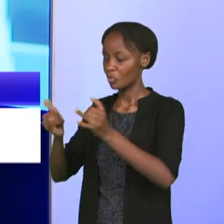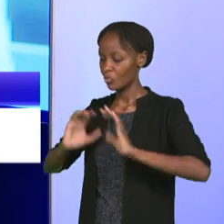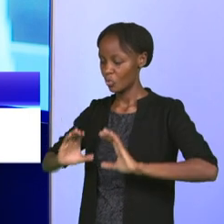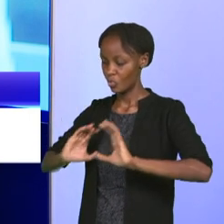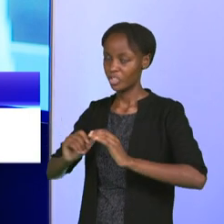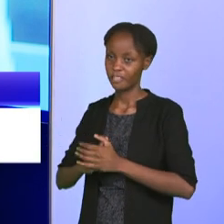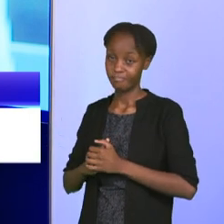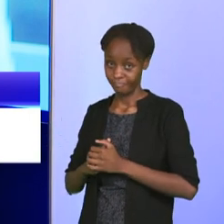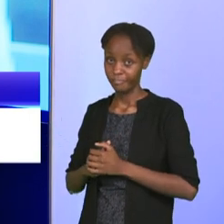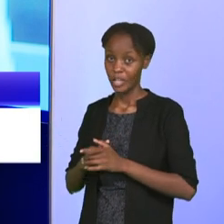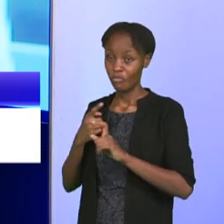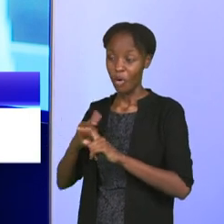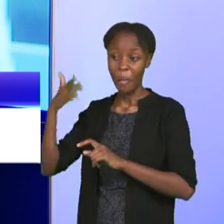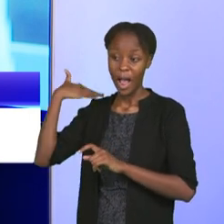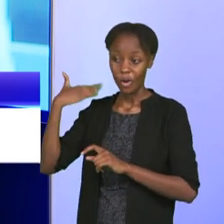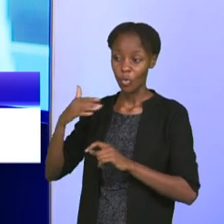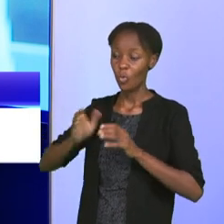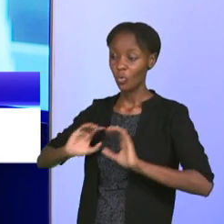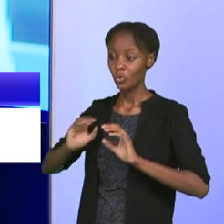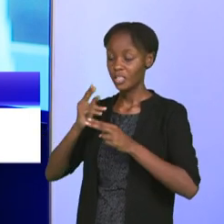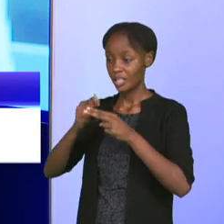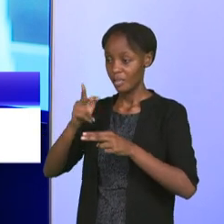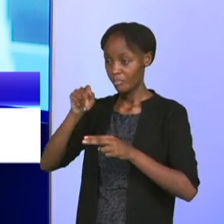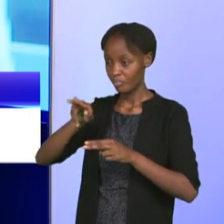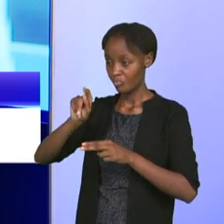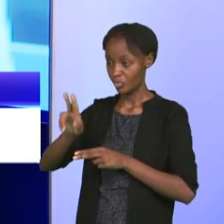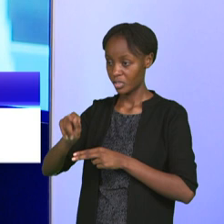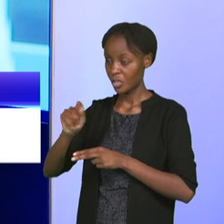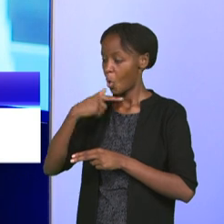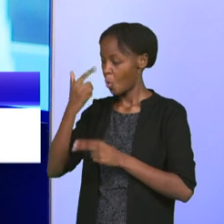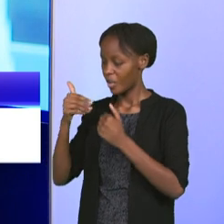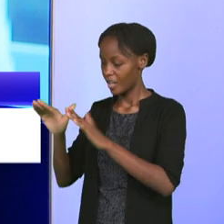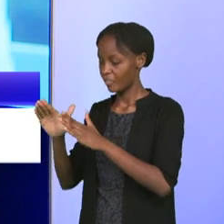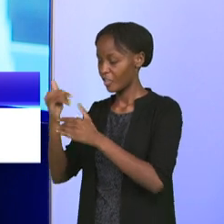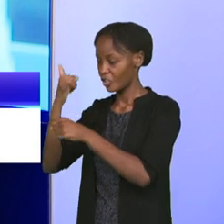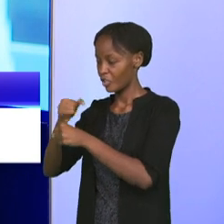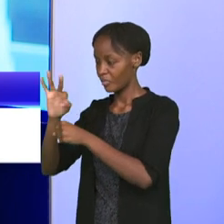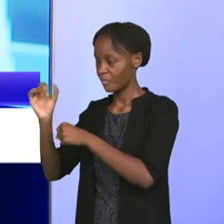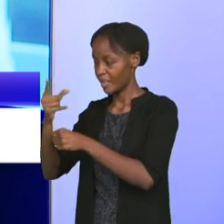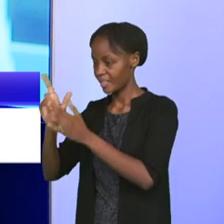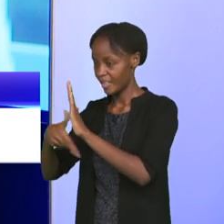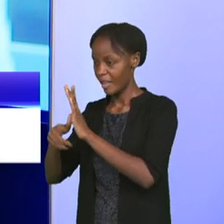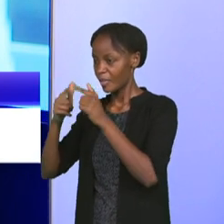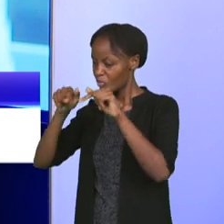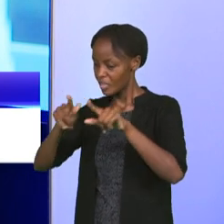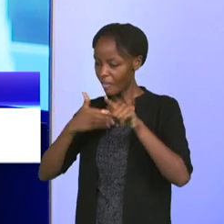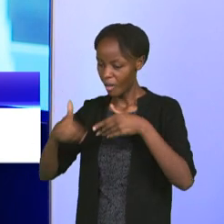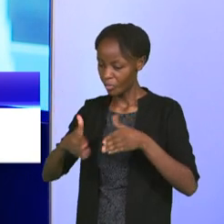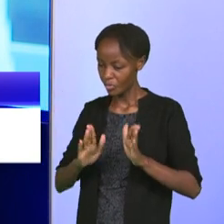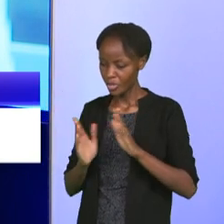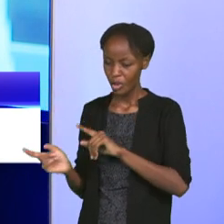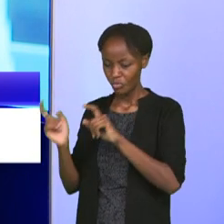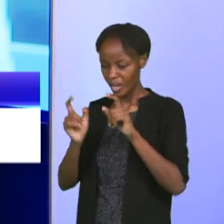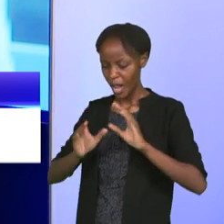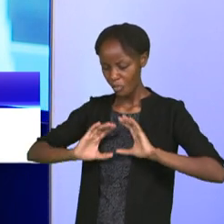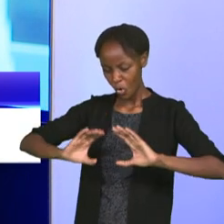Paul Putt, who took time off the job just after three months. You got an opportunity to